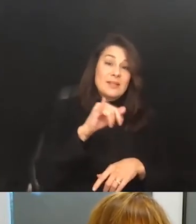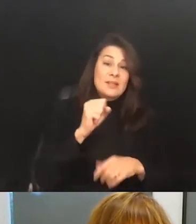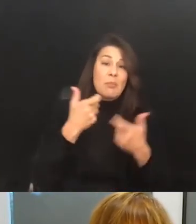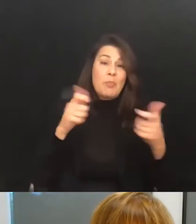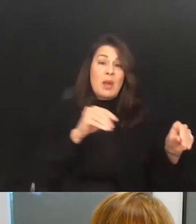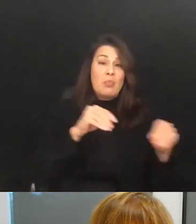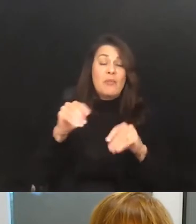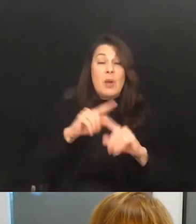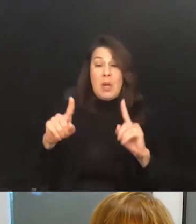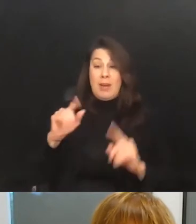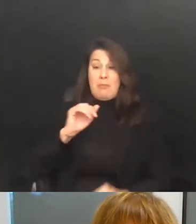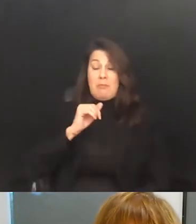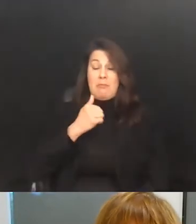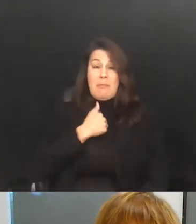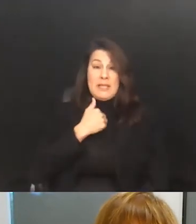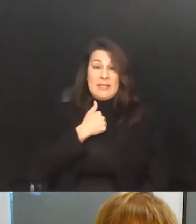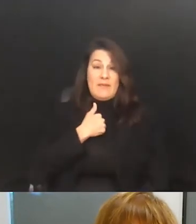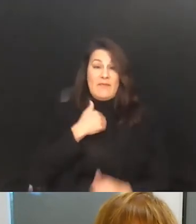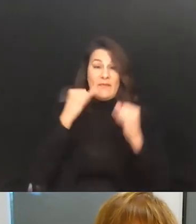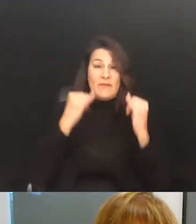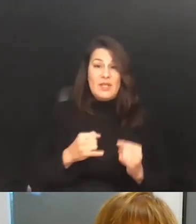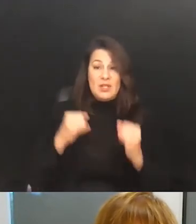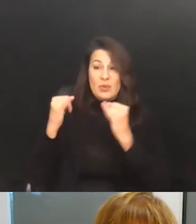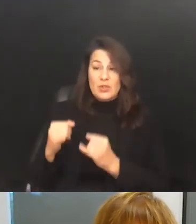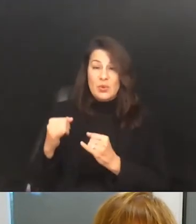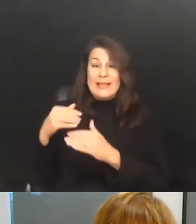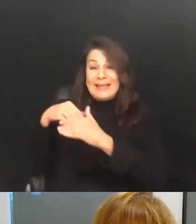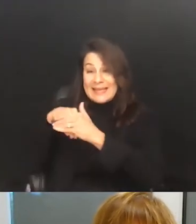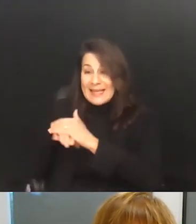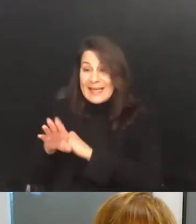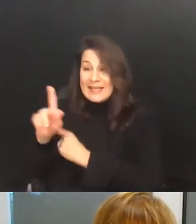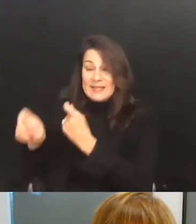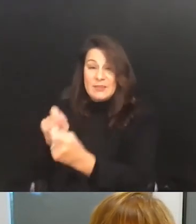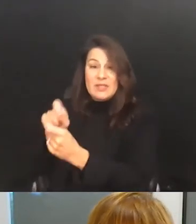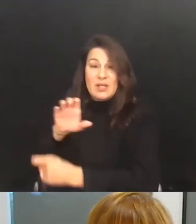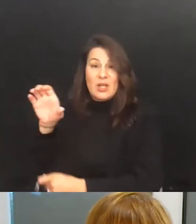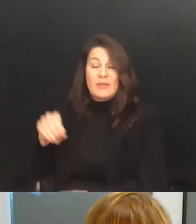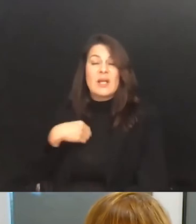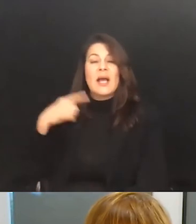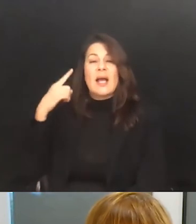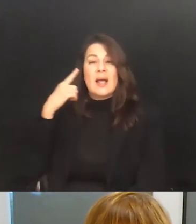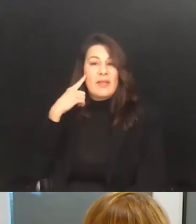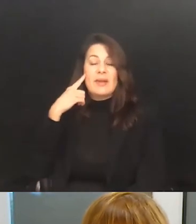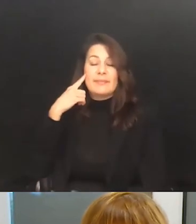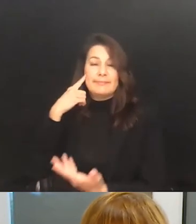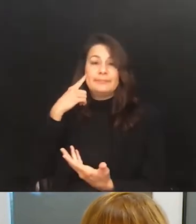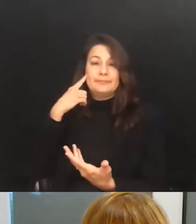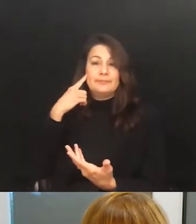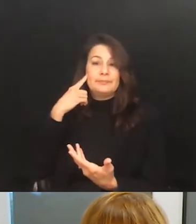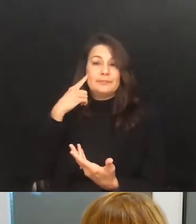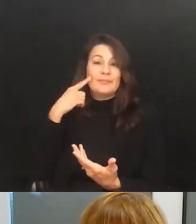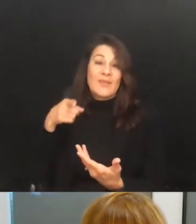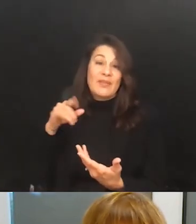individual and getting into a specific company. Um, I think it's back to saying like, this is